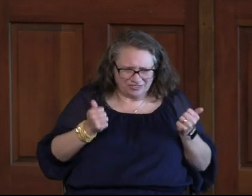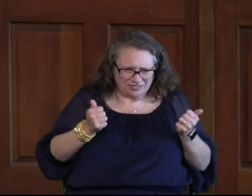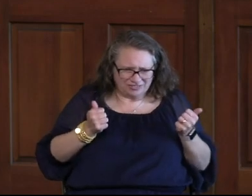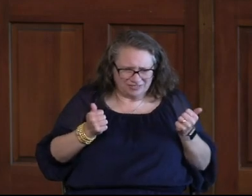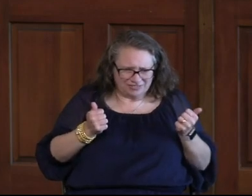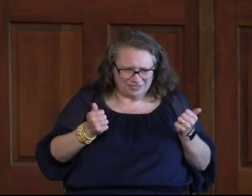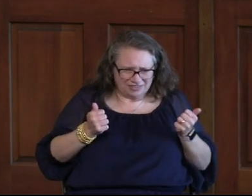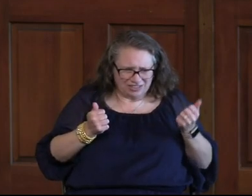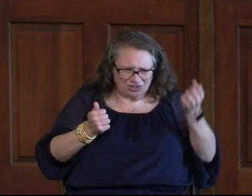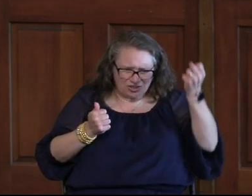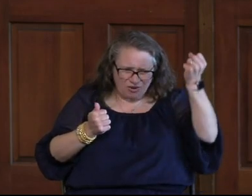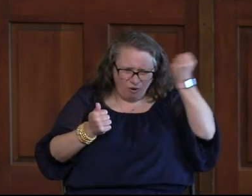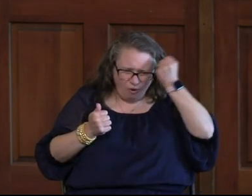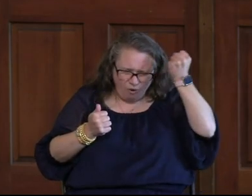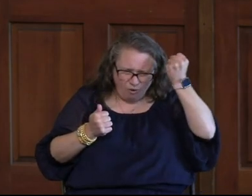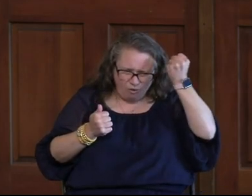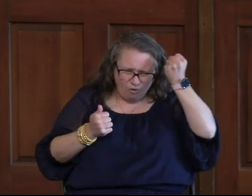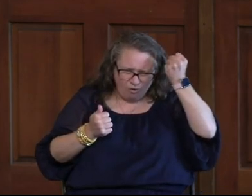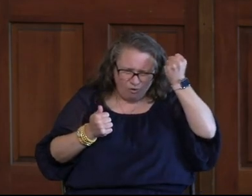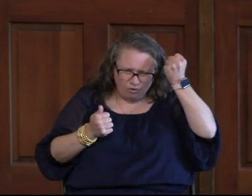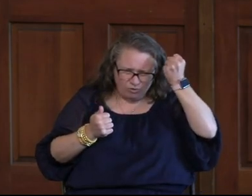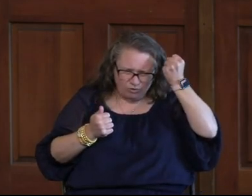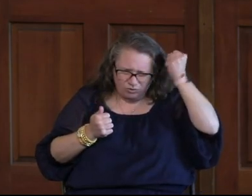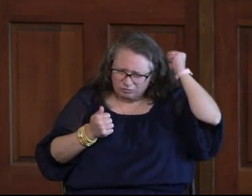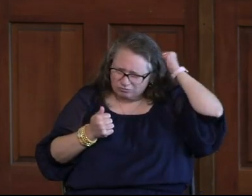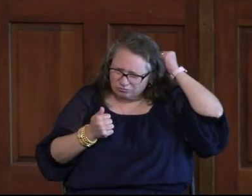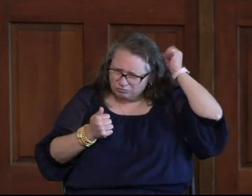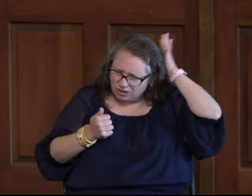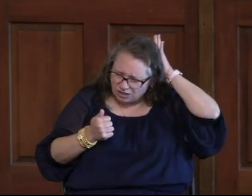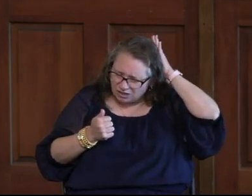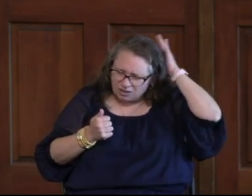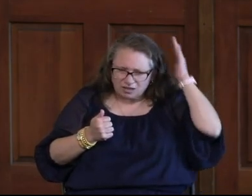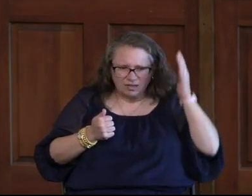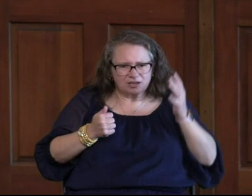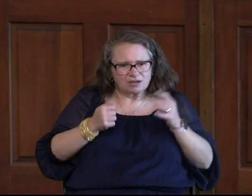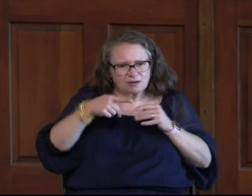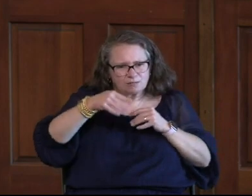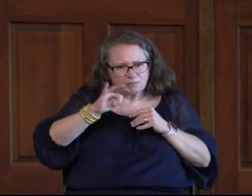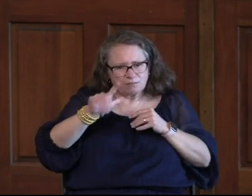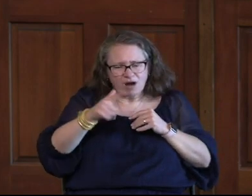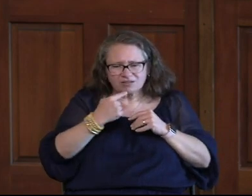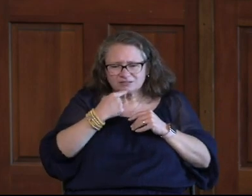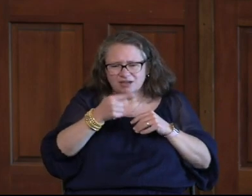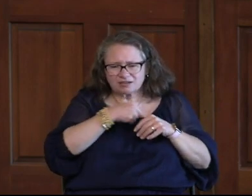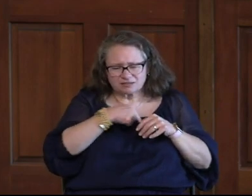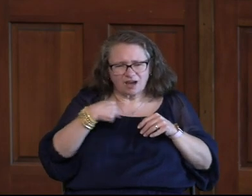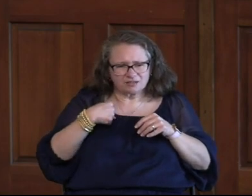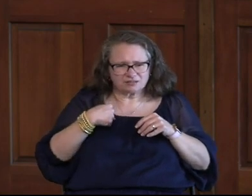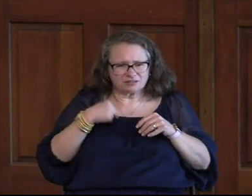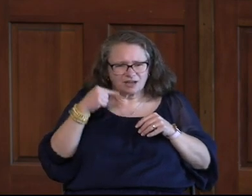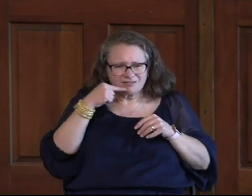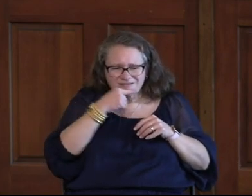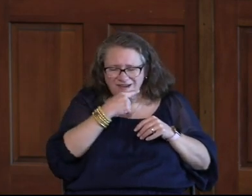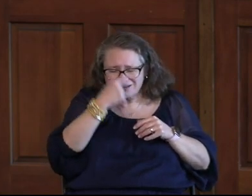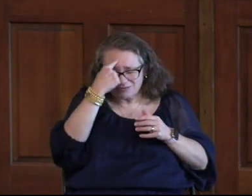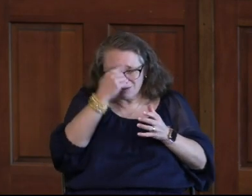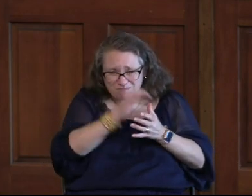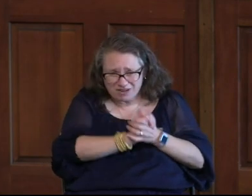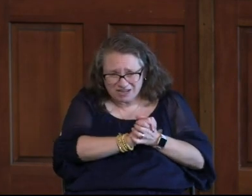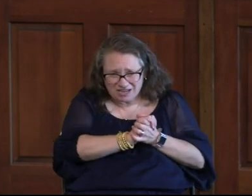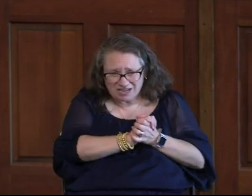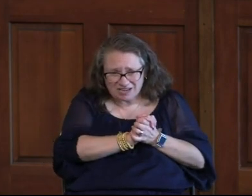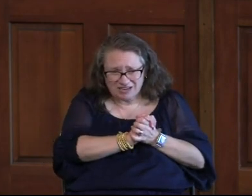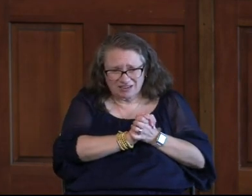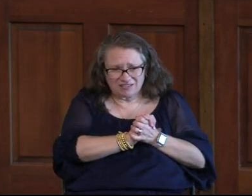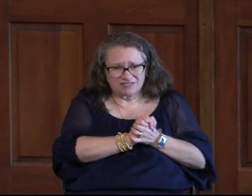That you can Hold on to One of the things Paul tells us About lies Is that lies That we believe They're